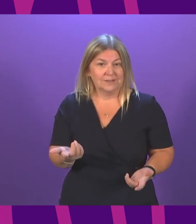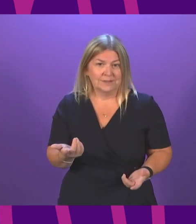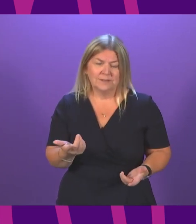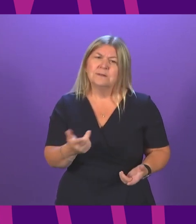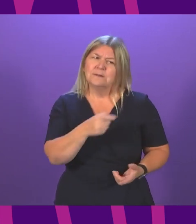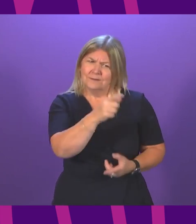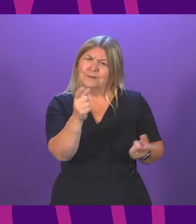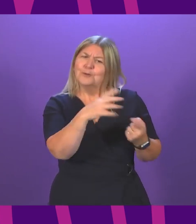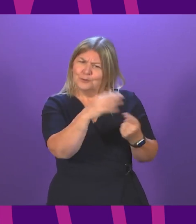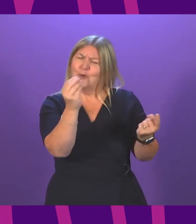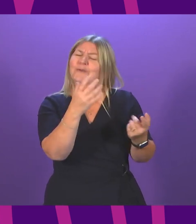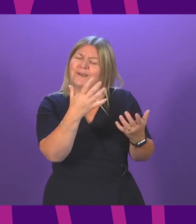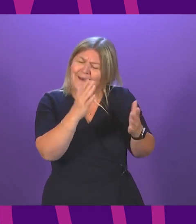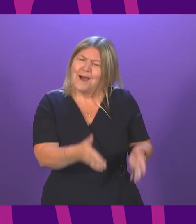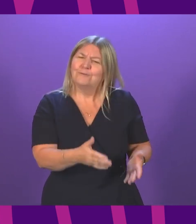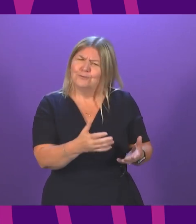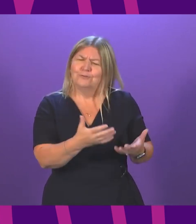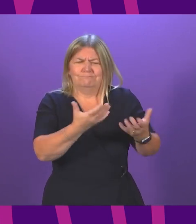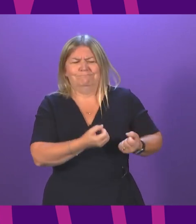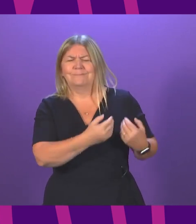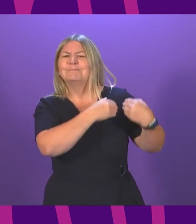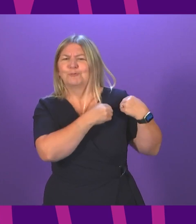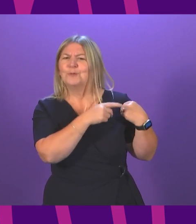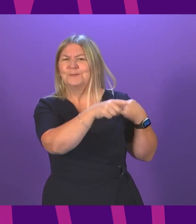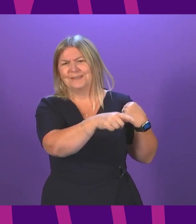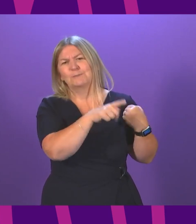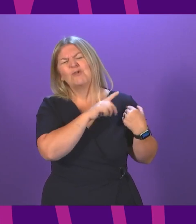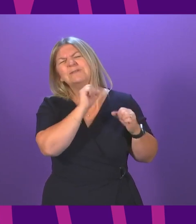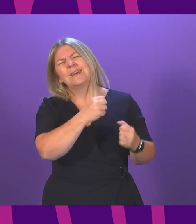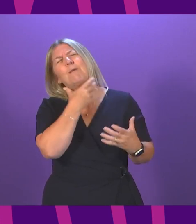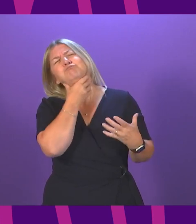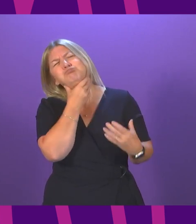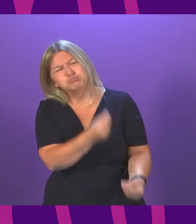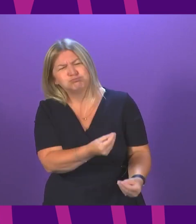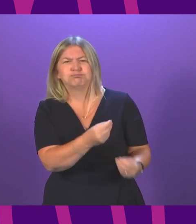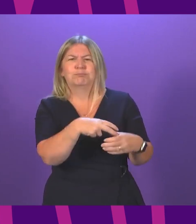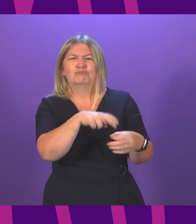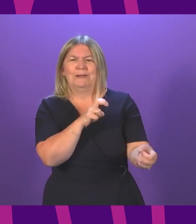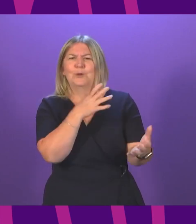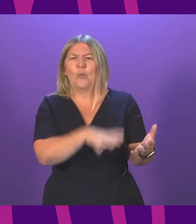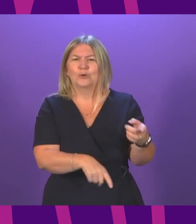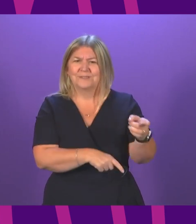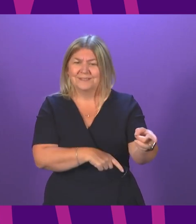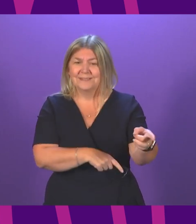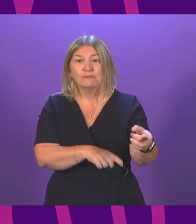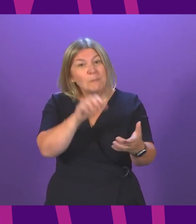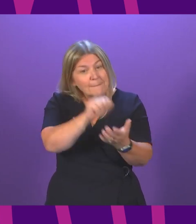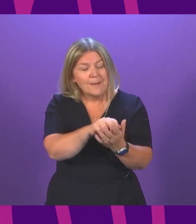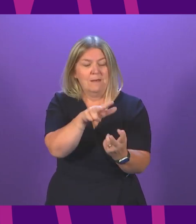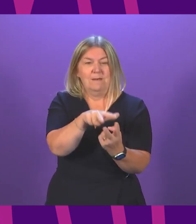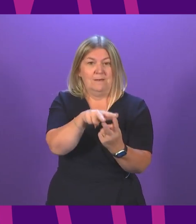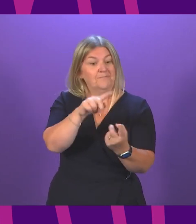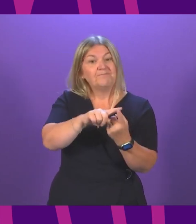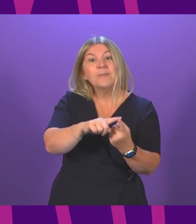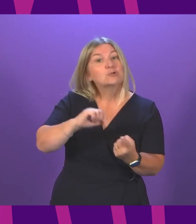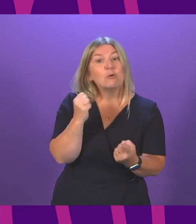inflicted by their obsession with Brexit. There are two things I think it's important to remember here. Firstly, Scotland did not vote for